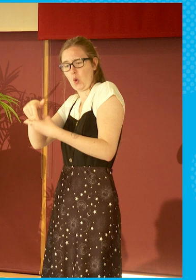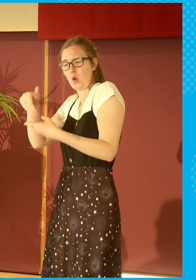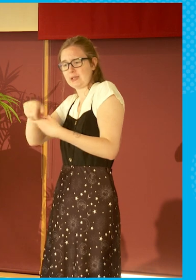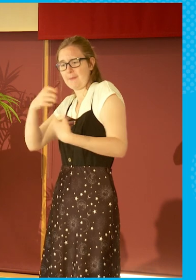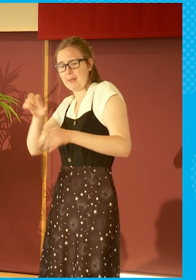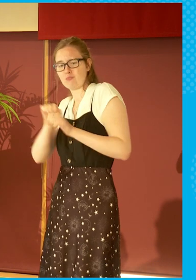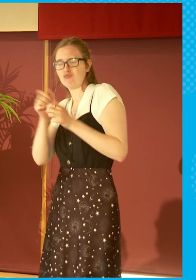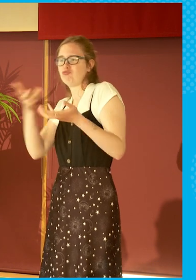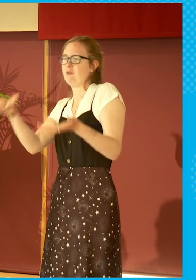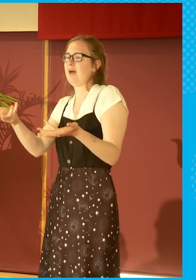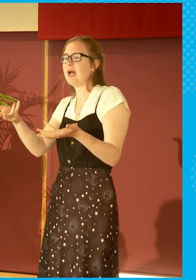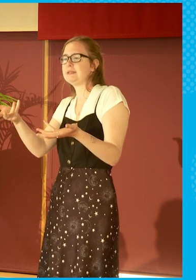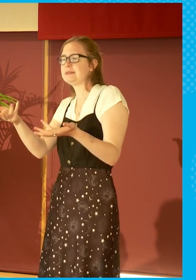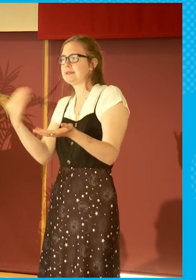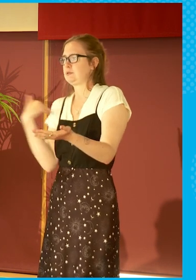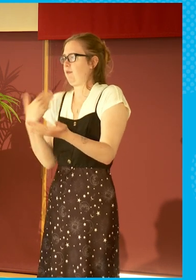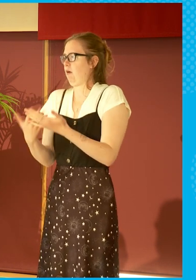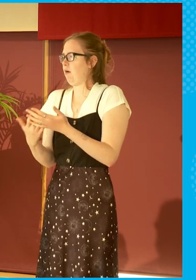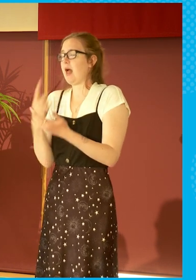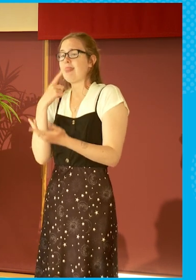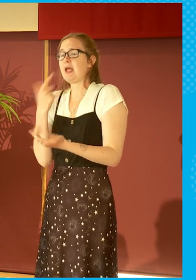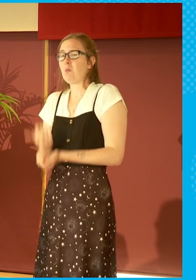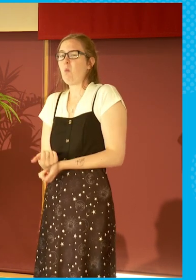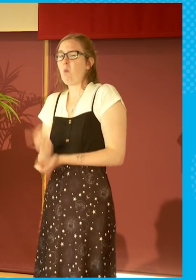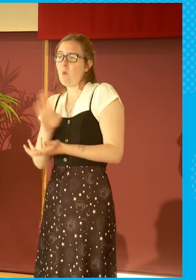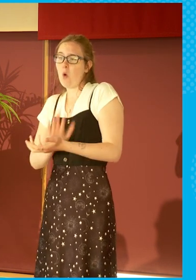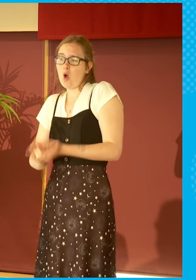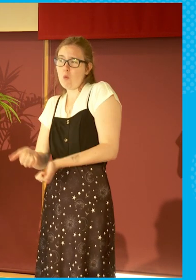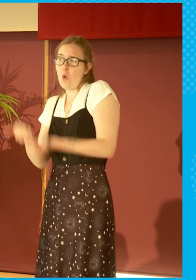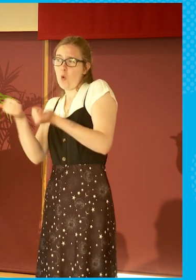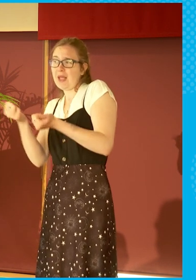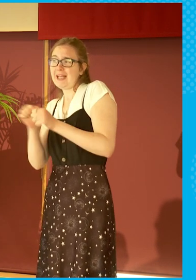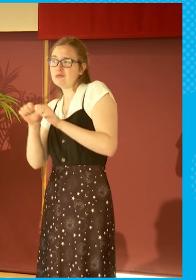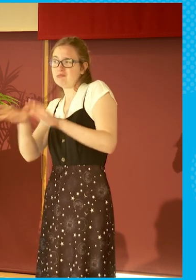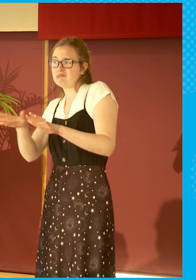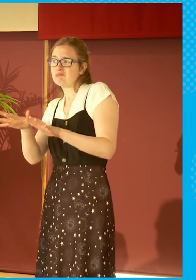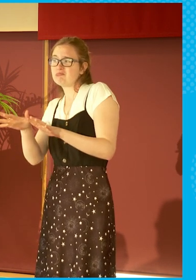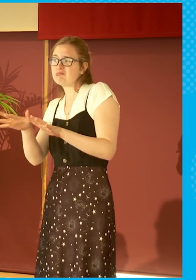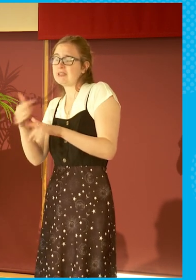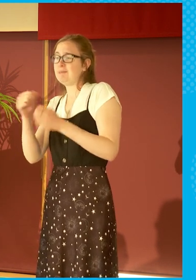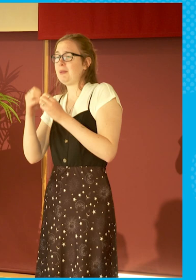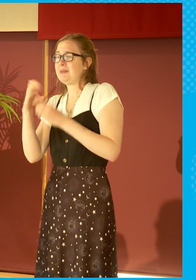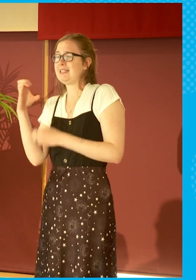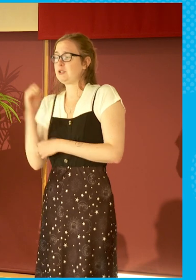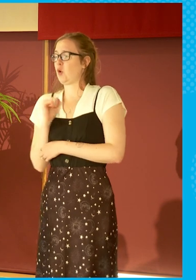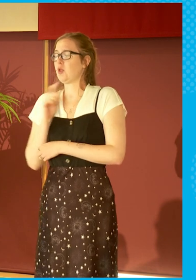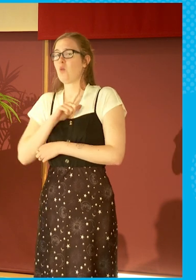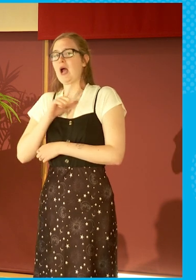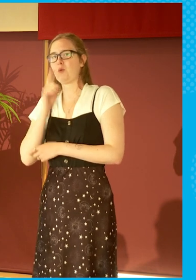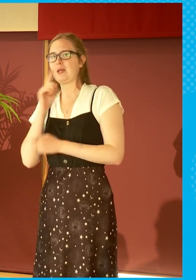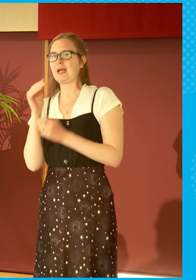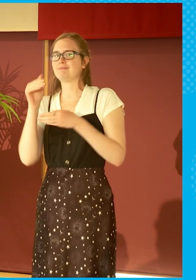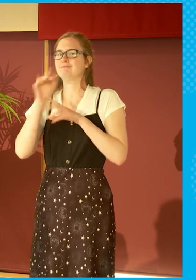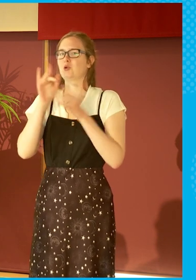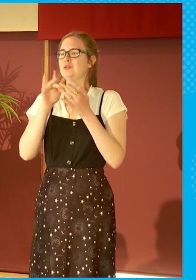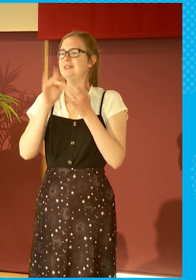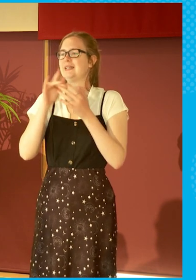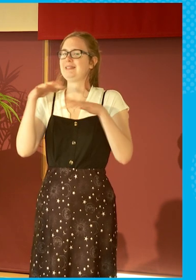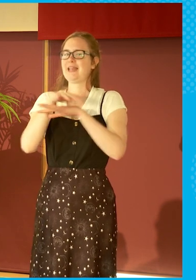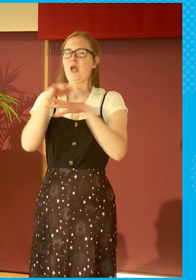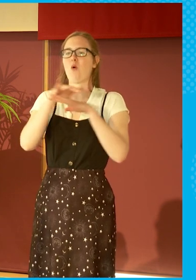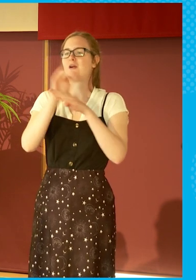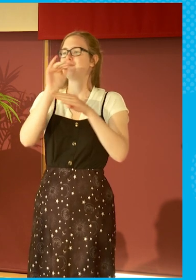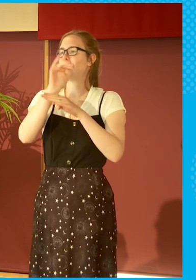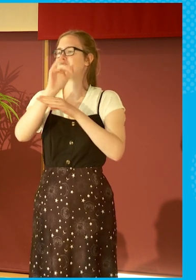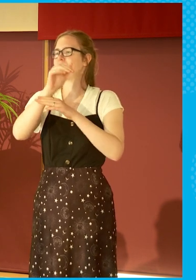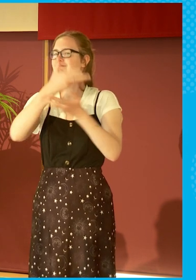provided. I think we do a reasonable job at BBC Scotland of doing that, partly because we can tap in to a network of foreign correspondents all